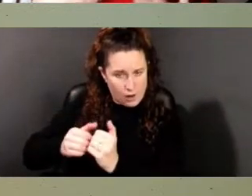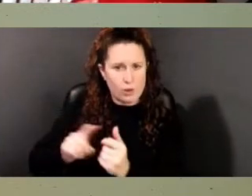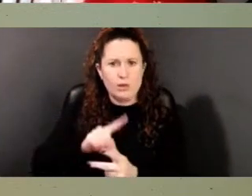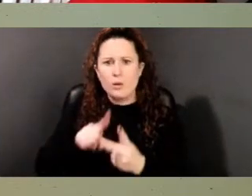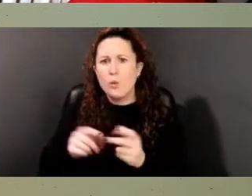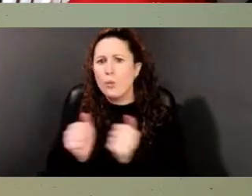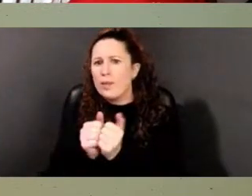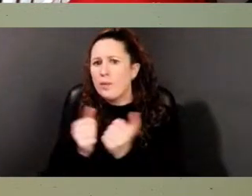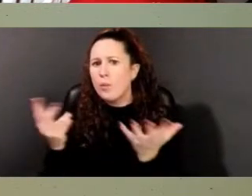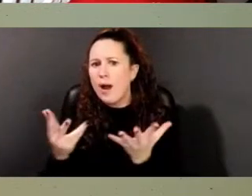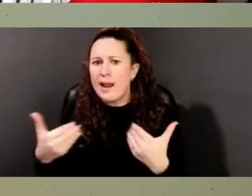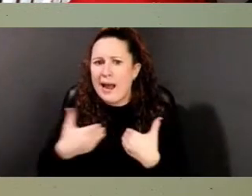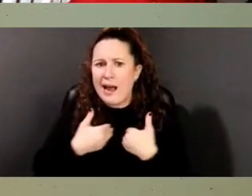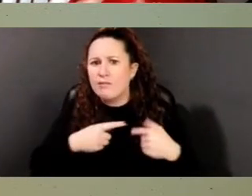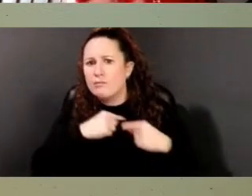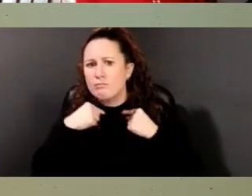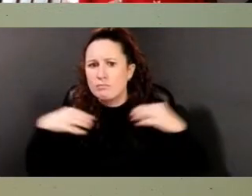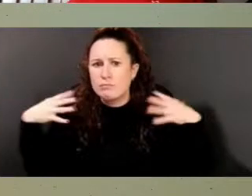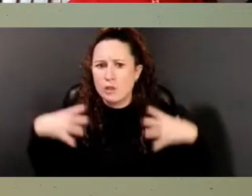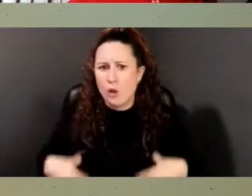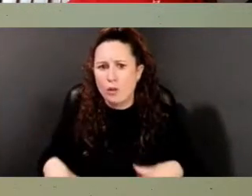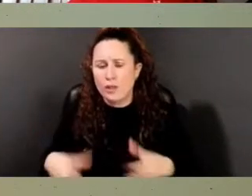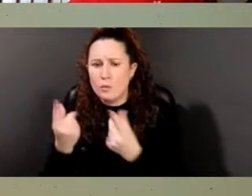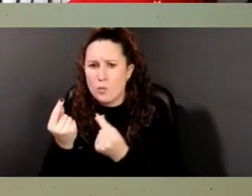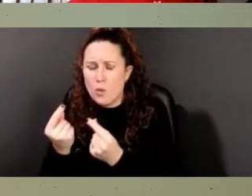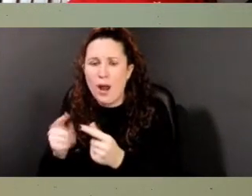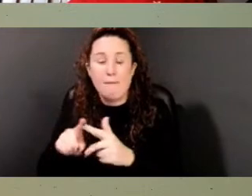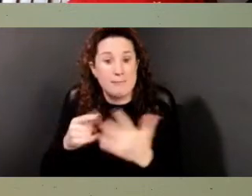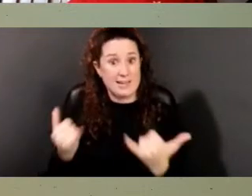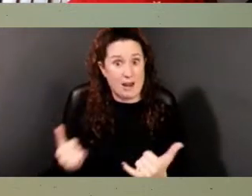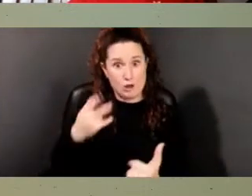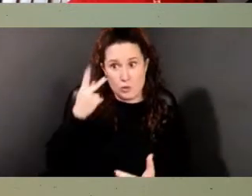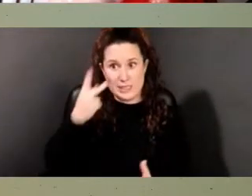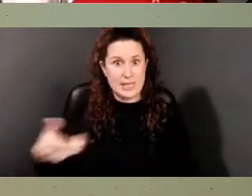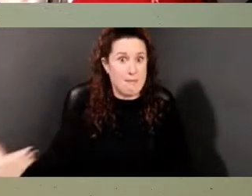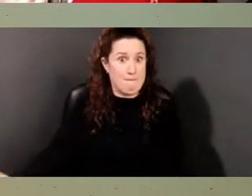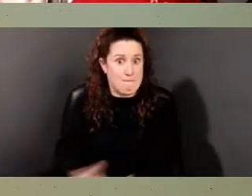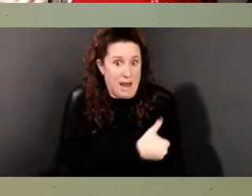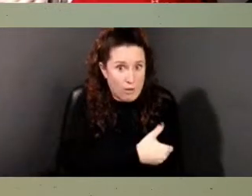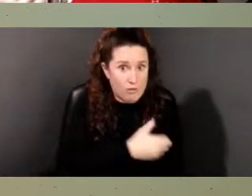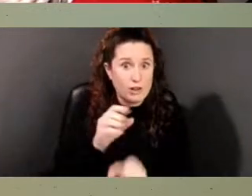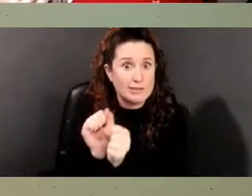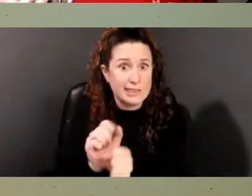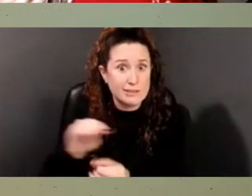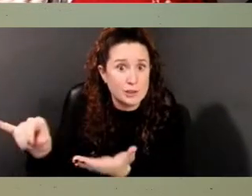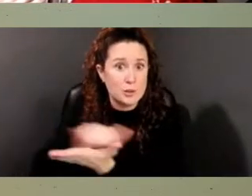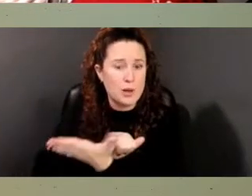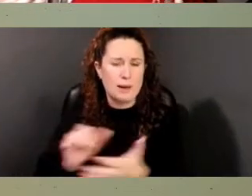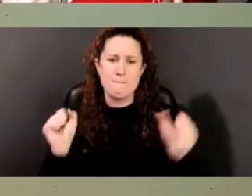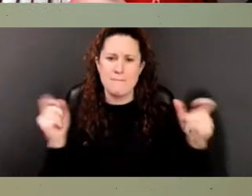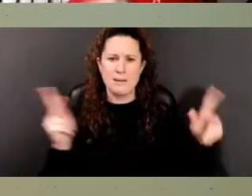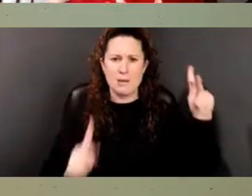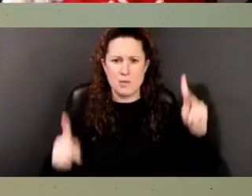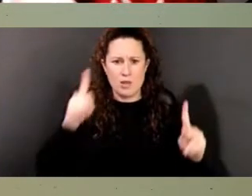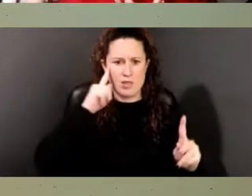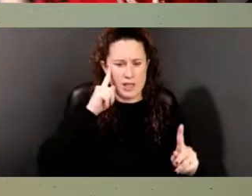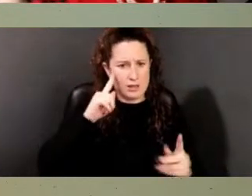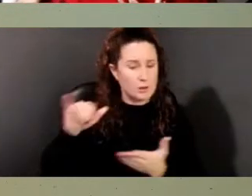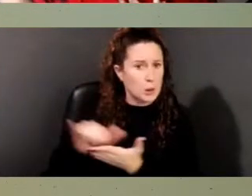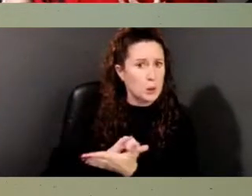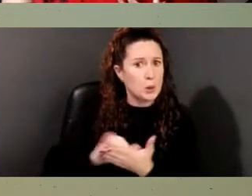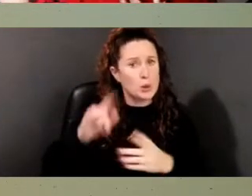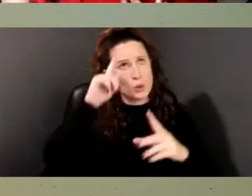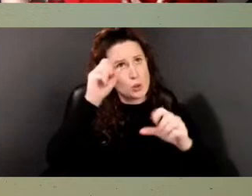the brutality of slavery in New York. When you tell people slavery exists in New York, they're like, what you talking about? Right? Because it was